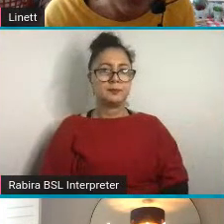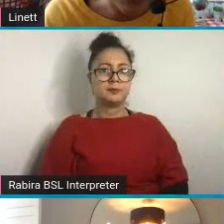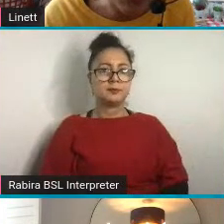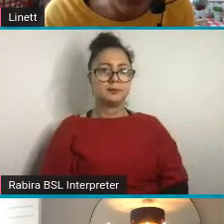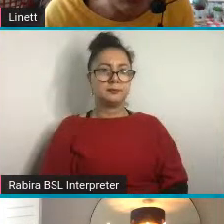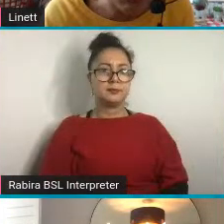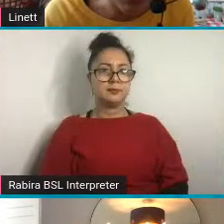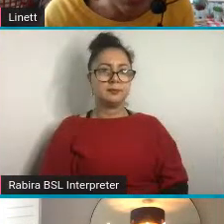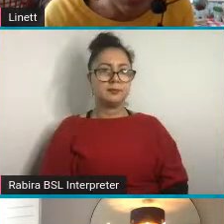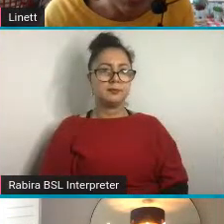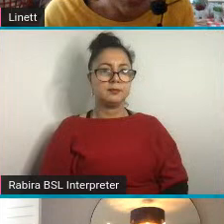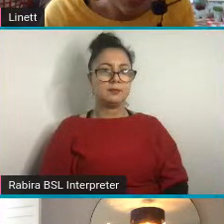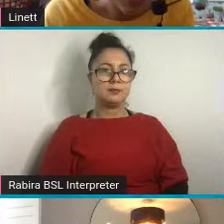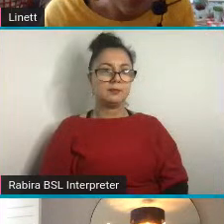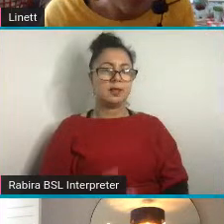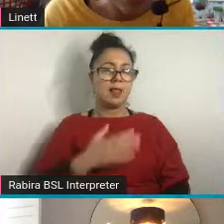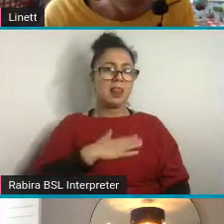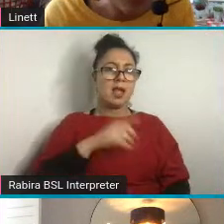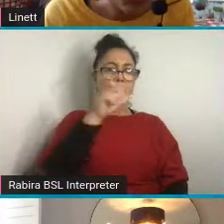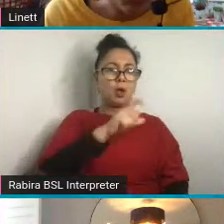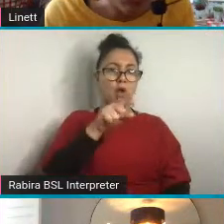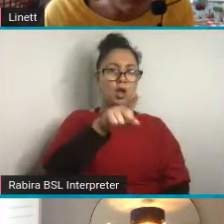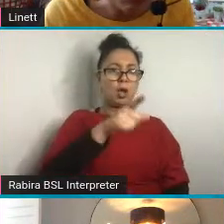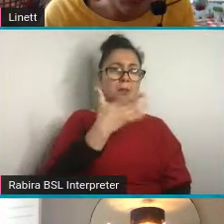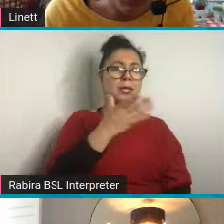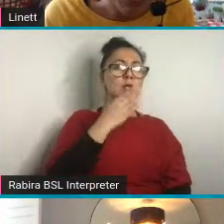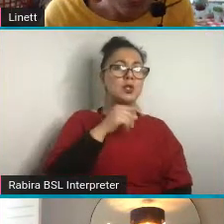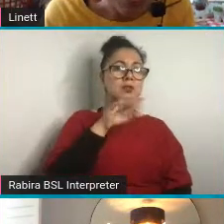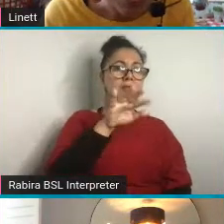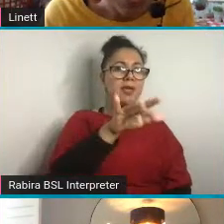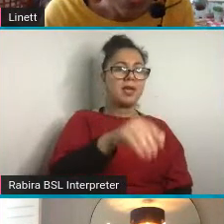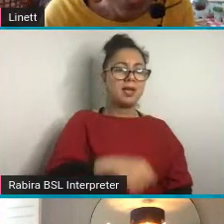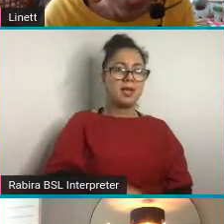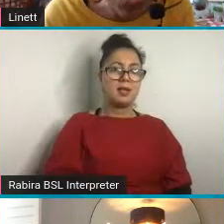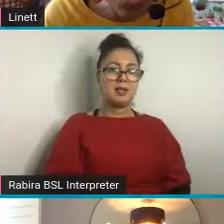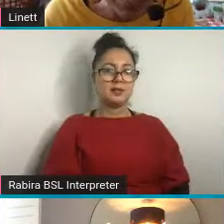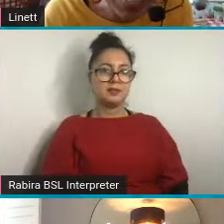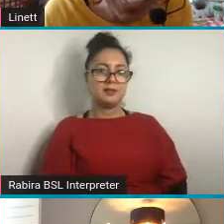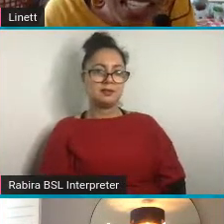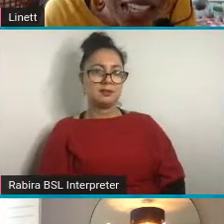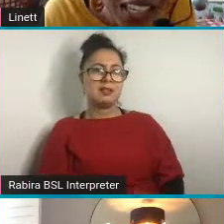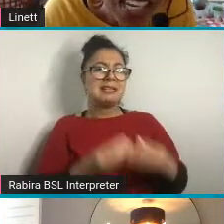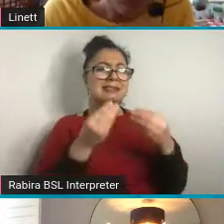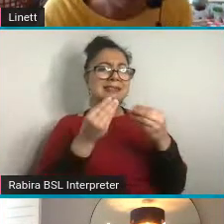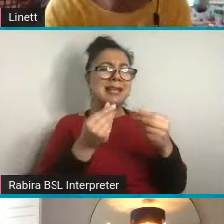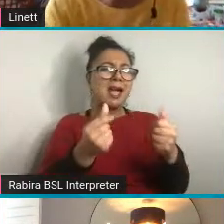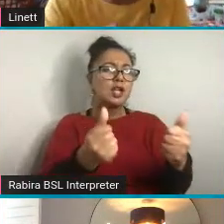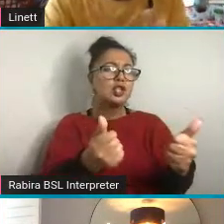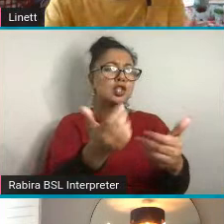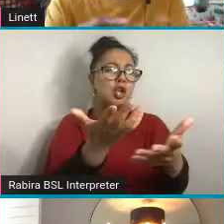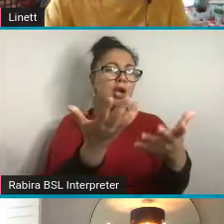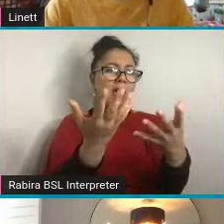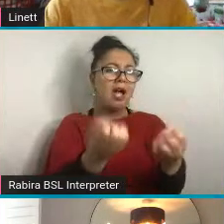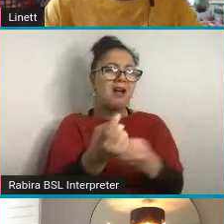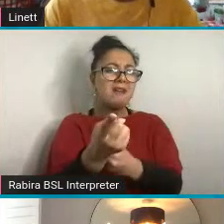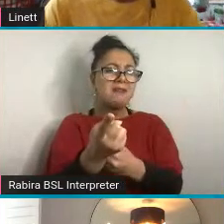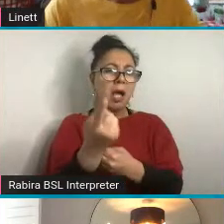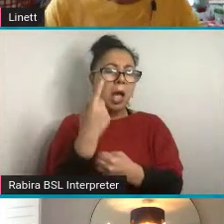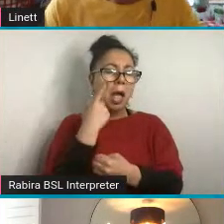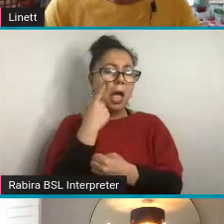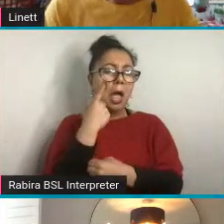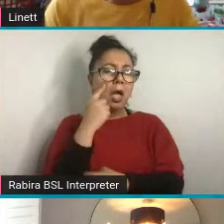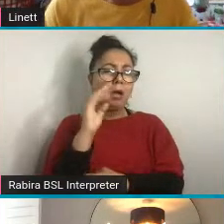Like the kind of use you've got there. Yep. You've got a textured piece there. If you look closely,